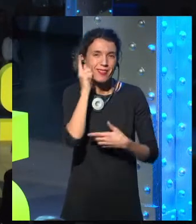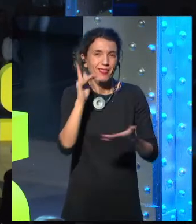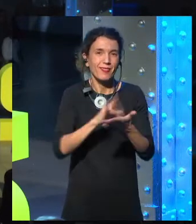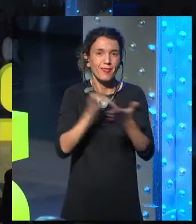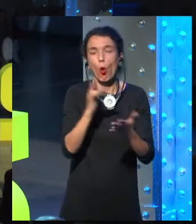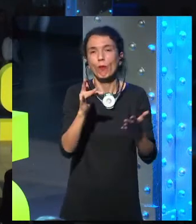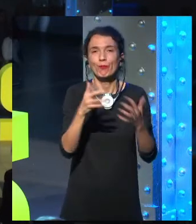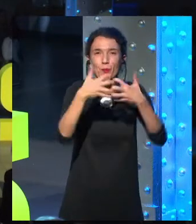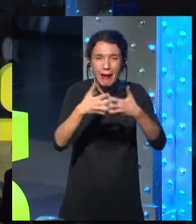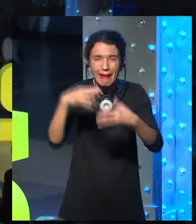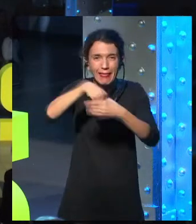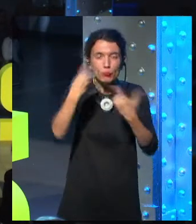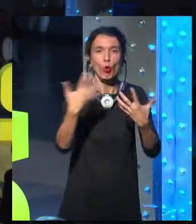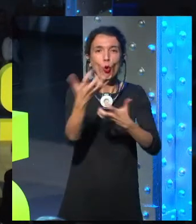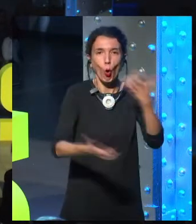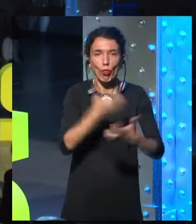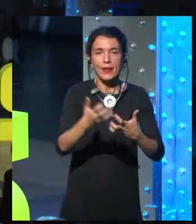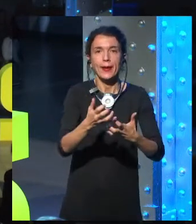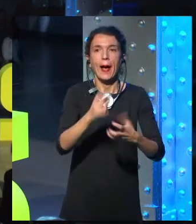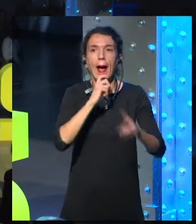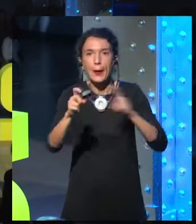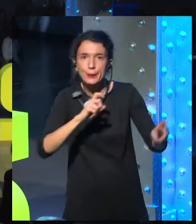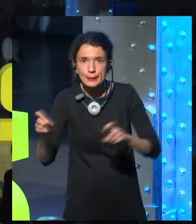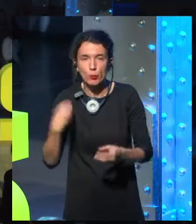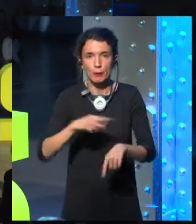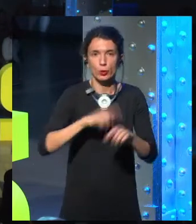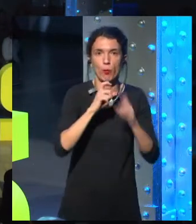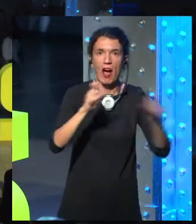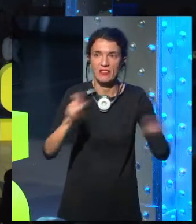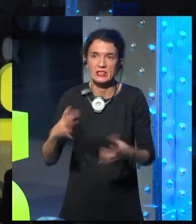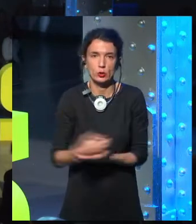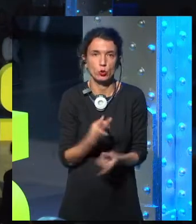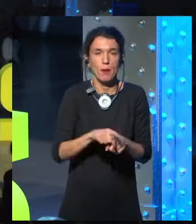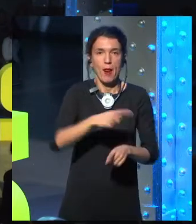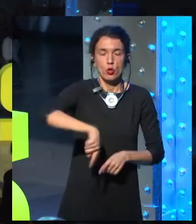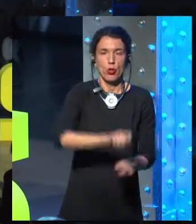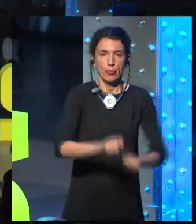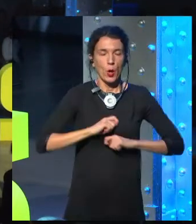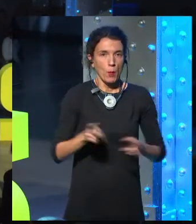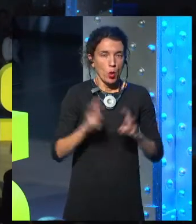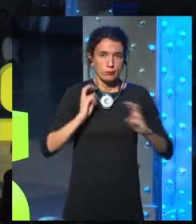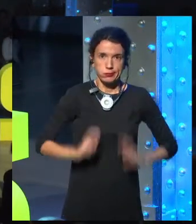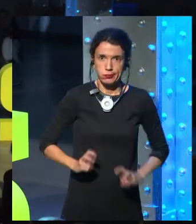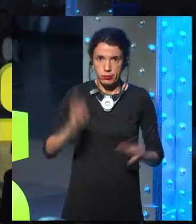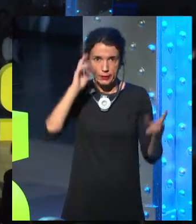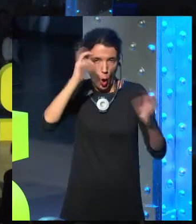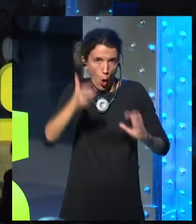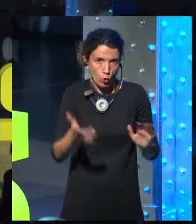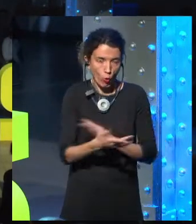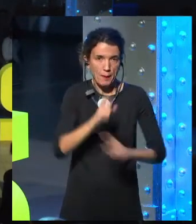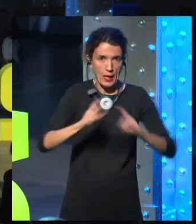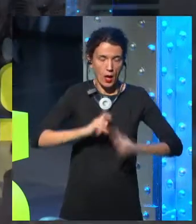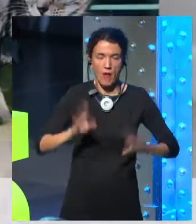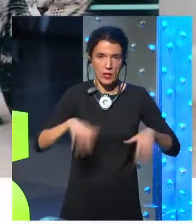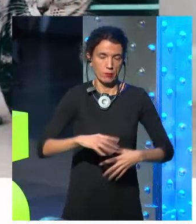inherit this kitchen from somebody else and try to set up all the new accounts. So when you think